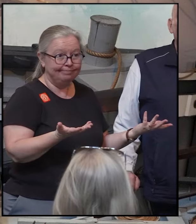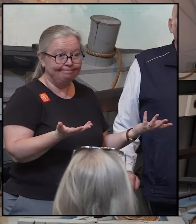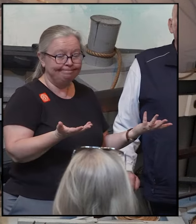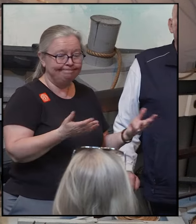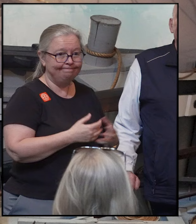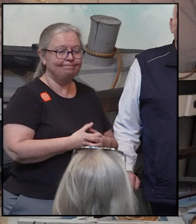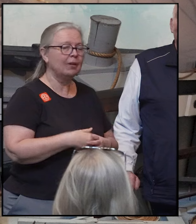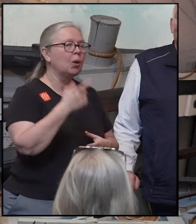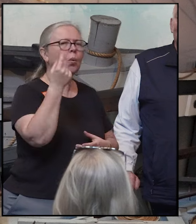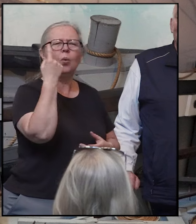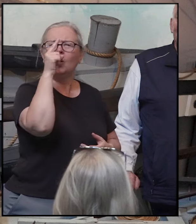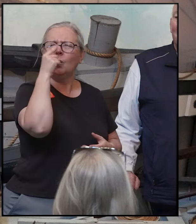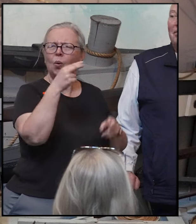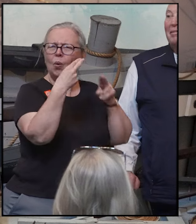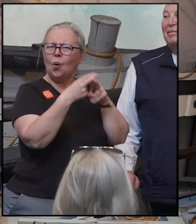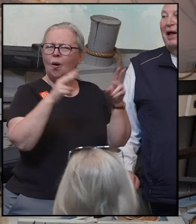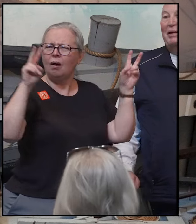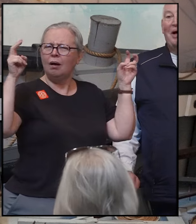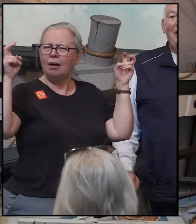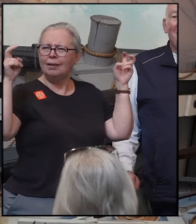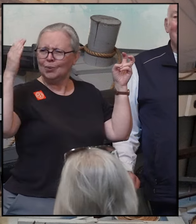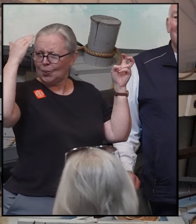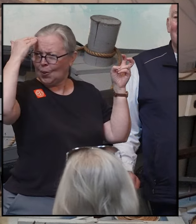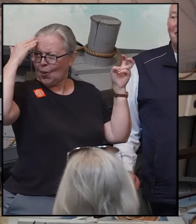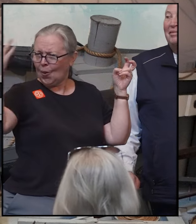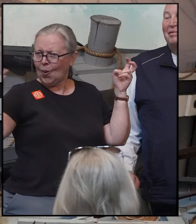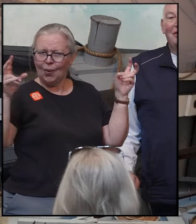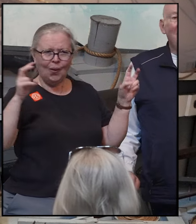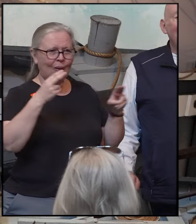Who knows what we call it? Anybody?